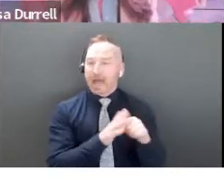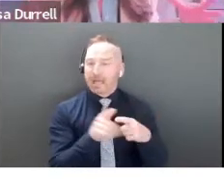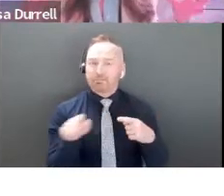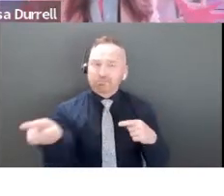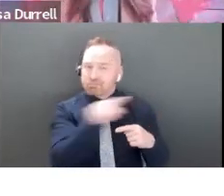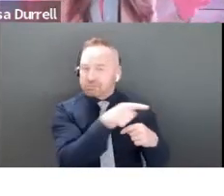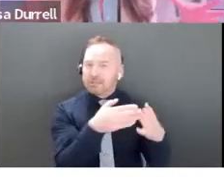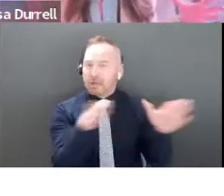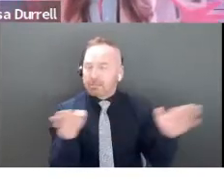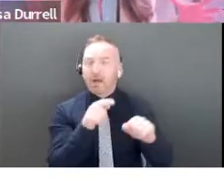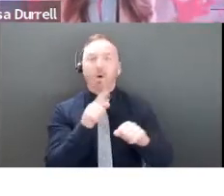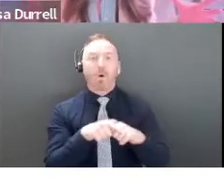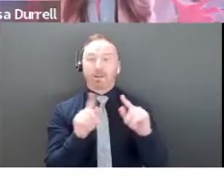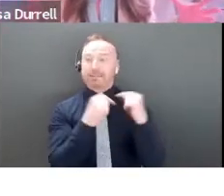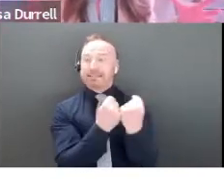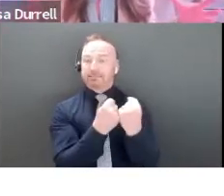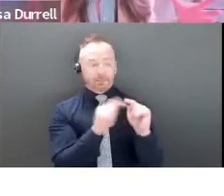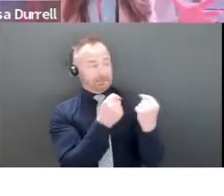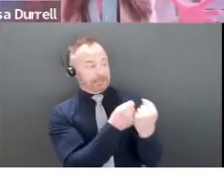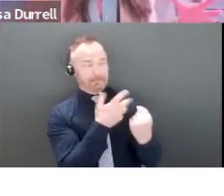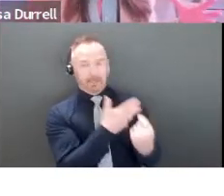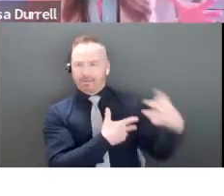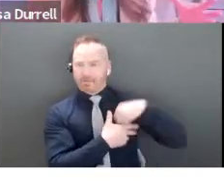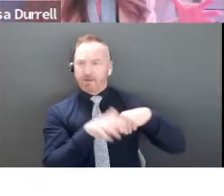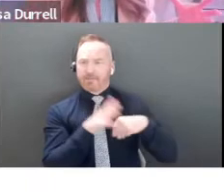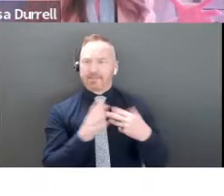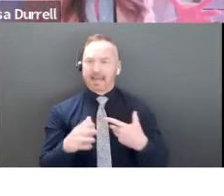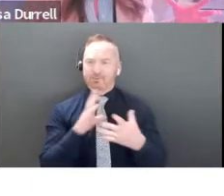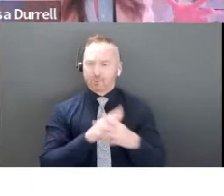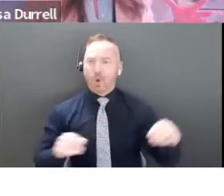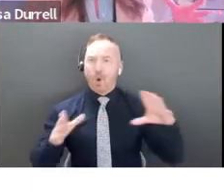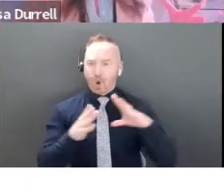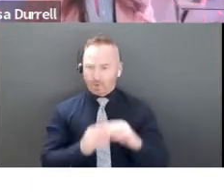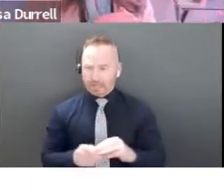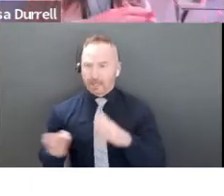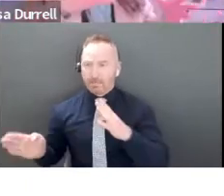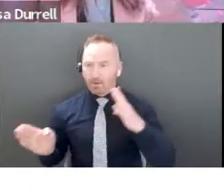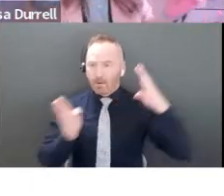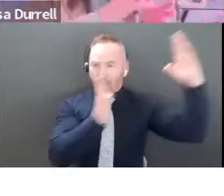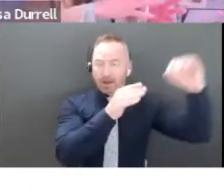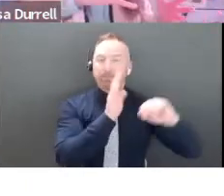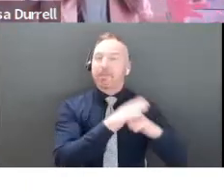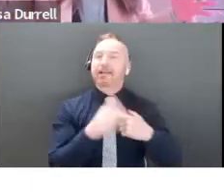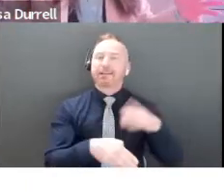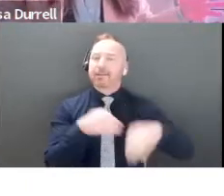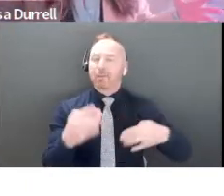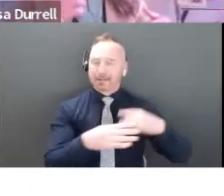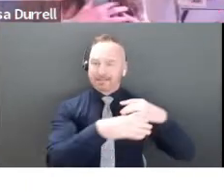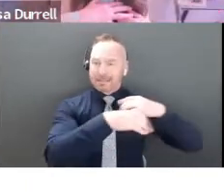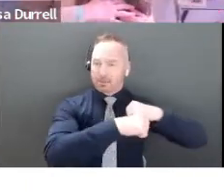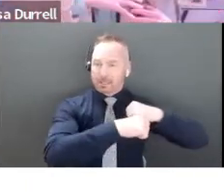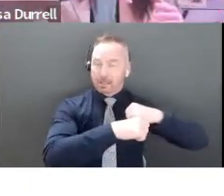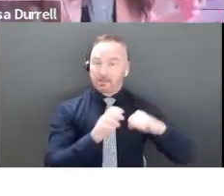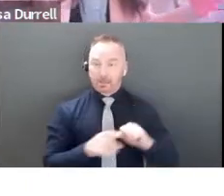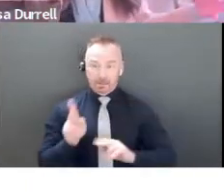your team, your team should be in big part of your story arc. And then of course, we finish off with our summary. So think about this is how I want people to